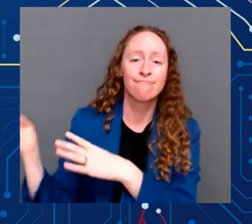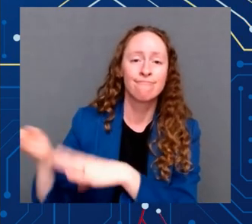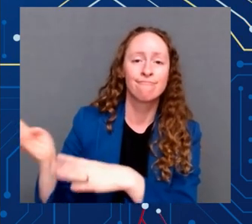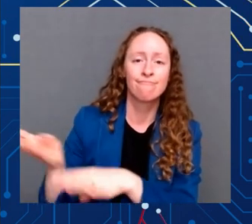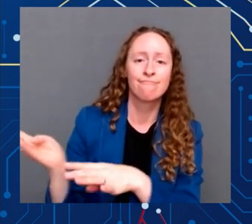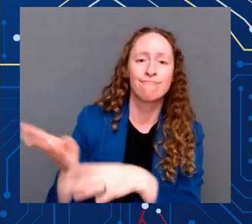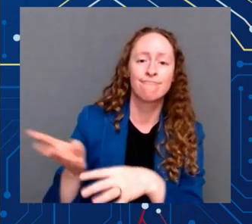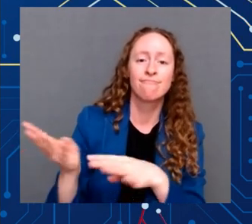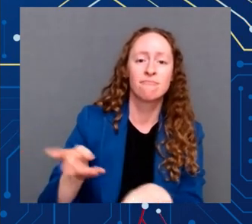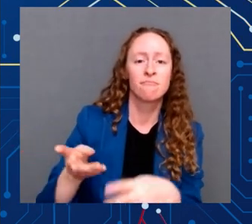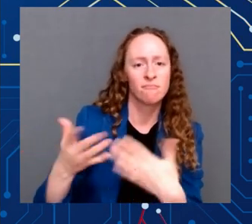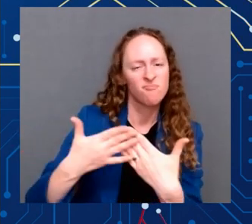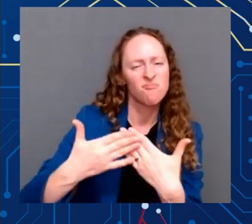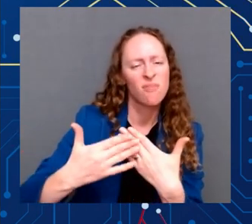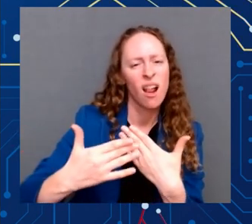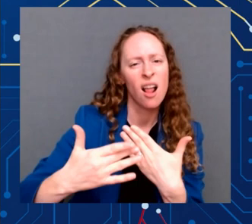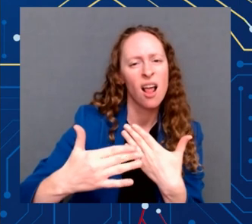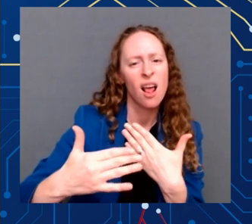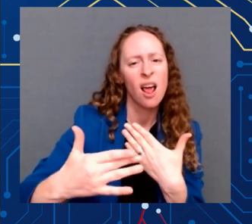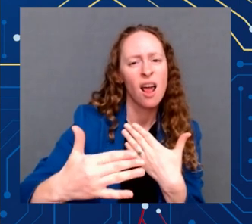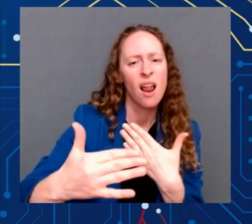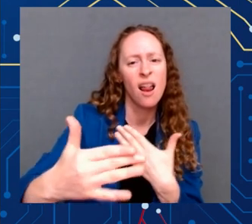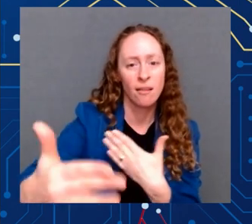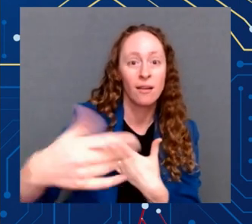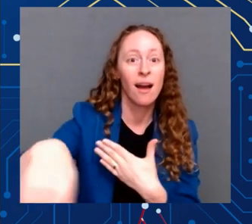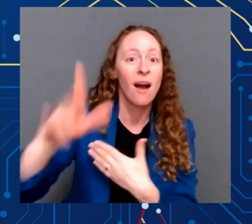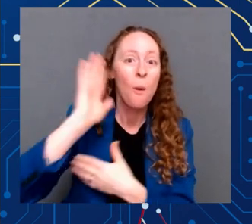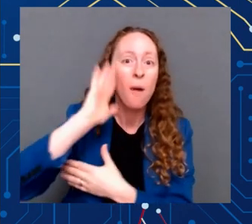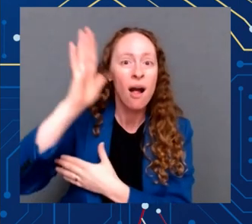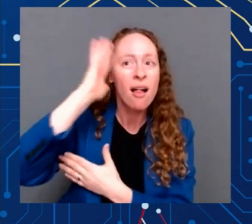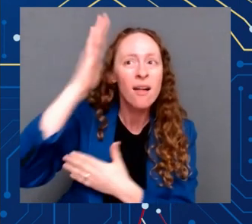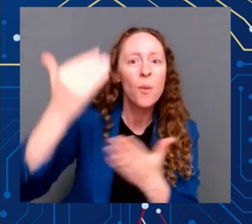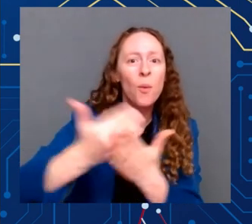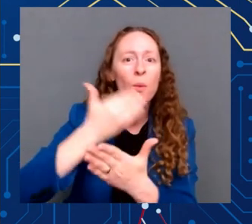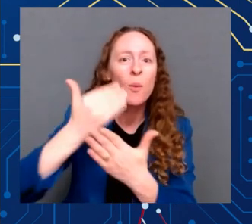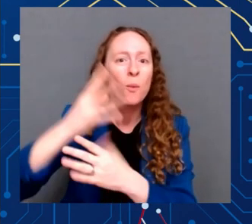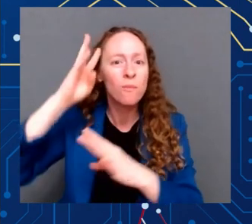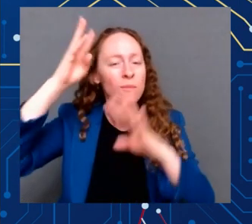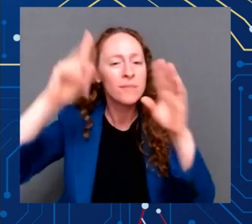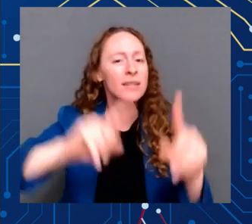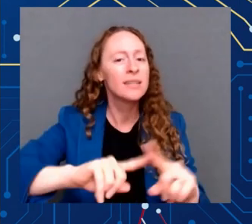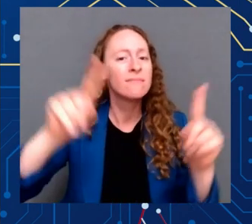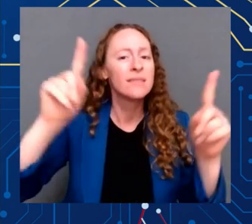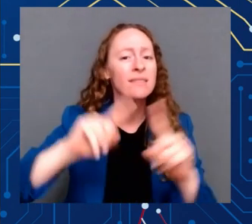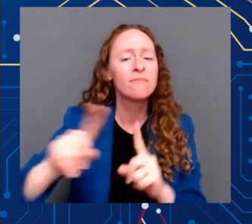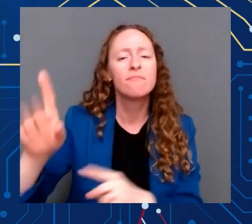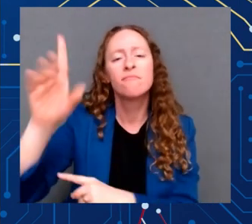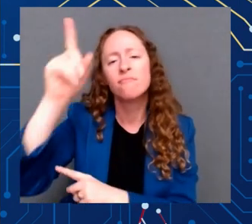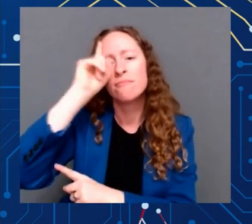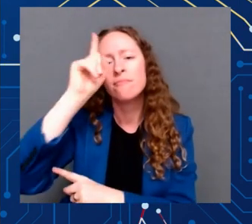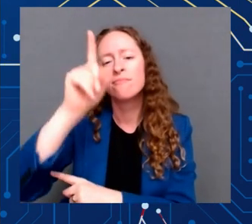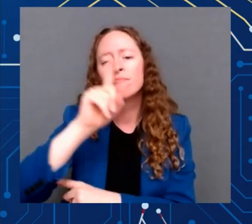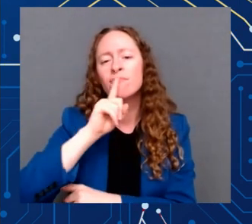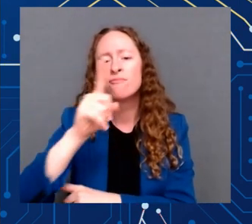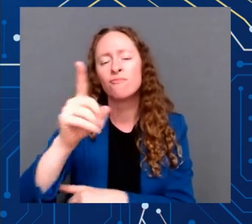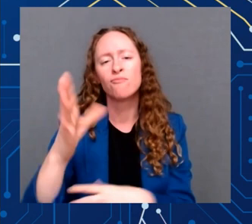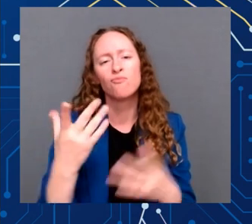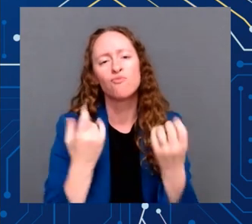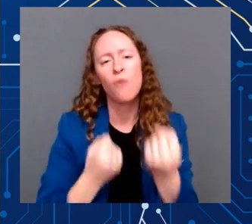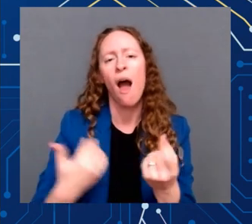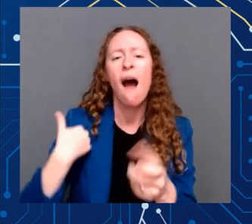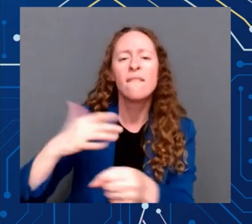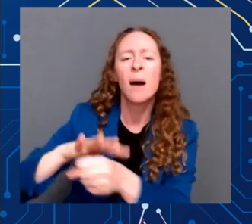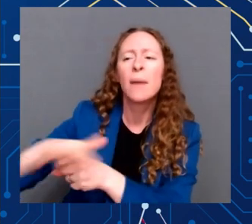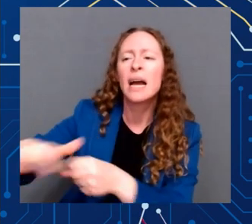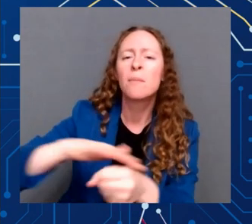innovation. It means building more secure supply chains and protecting Americans' global leadership and